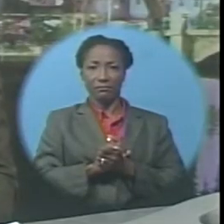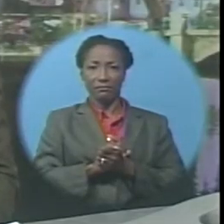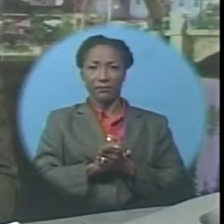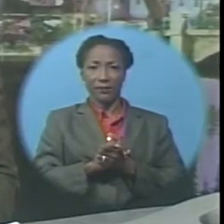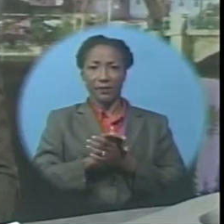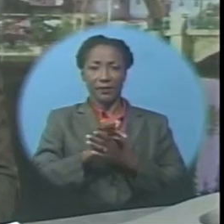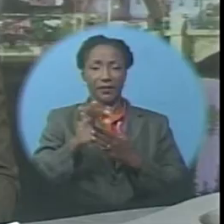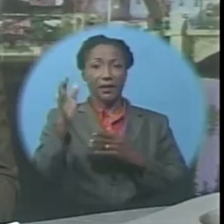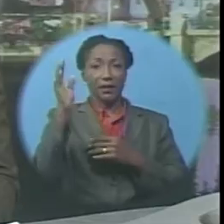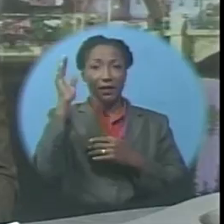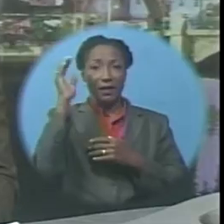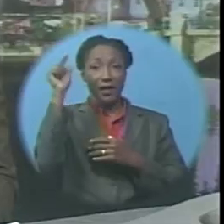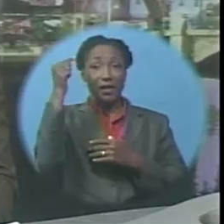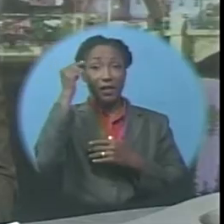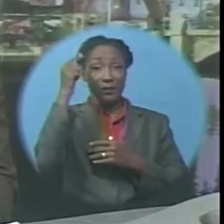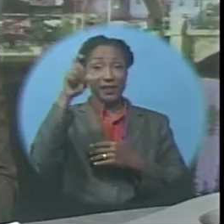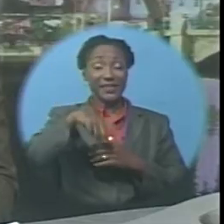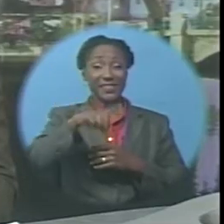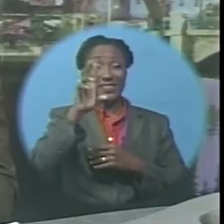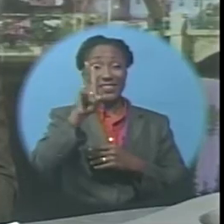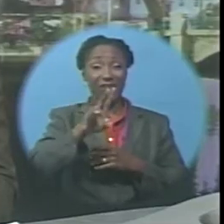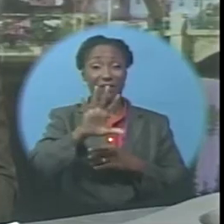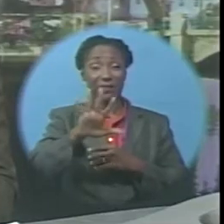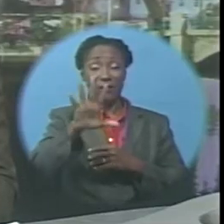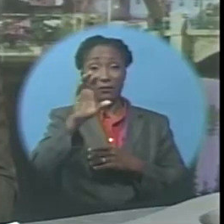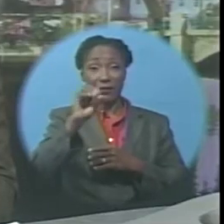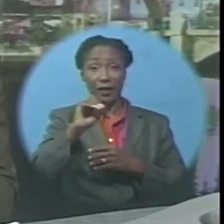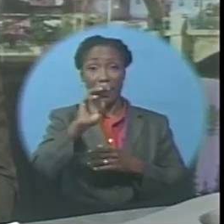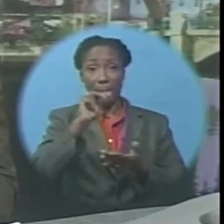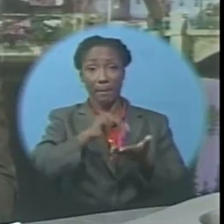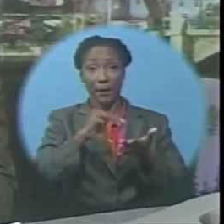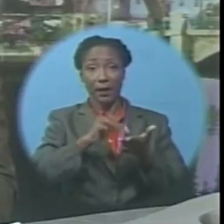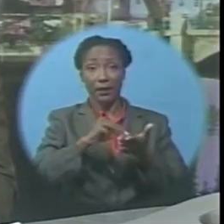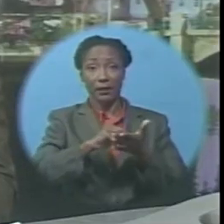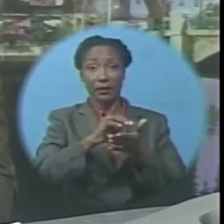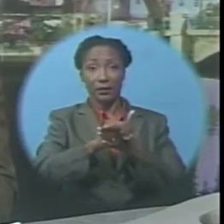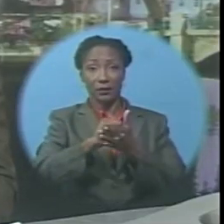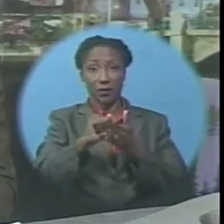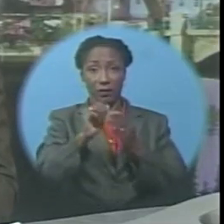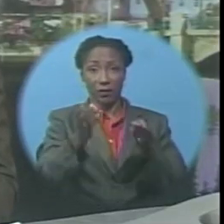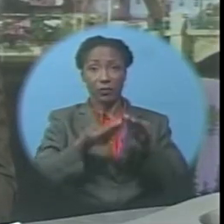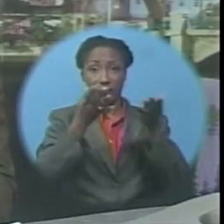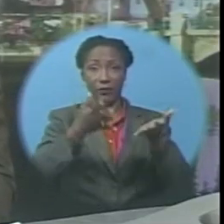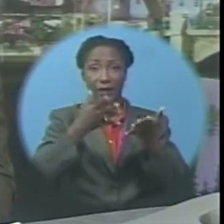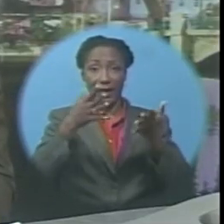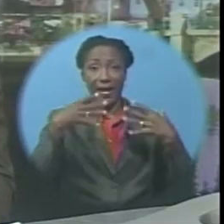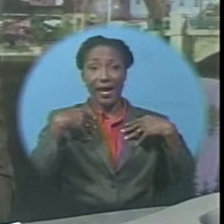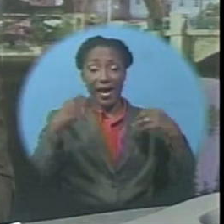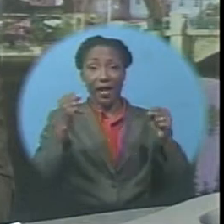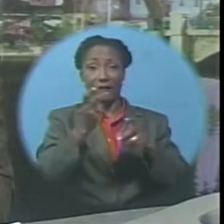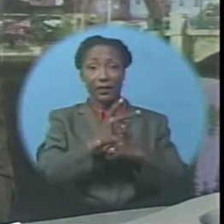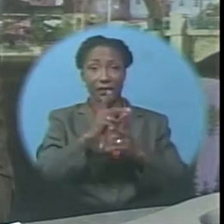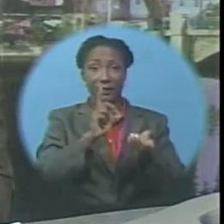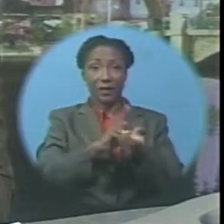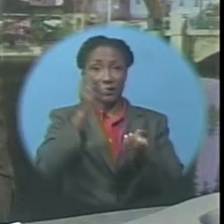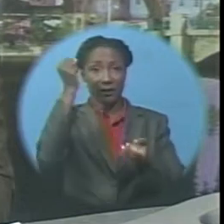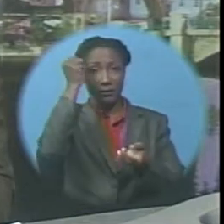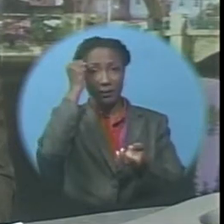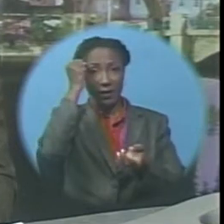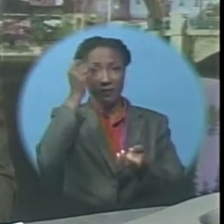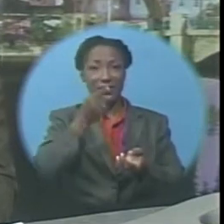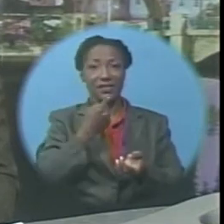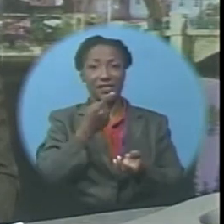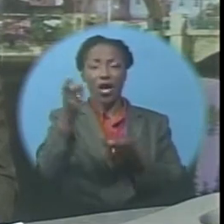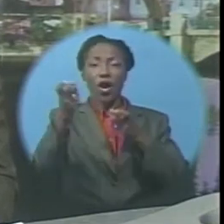Noting that government needs $750 million to provide adequate health care, Dr. Smith suggests controlling these